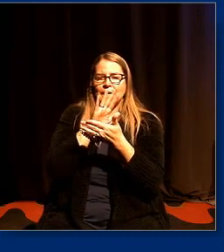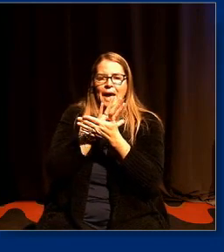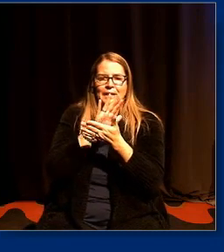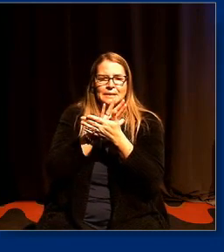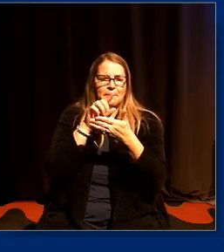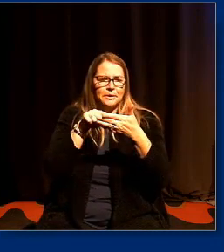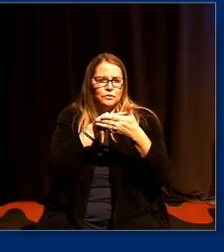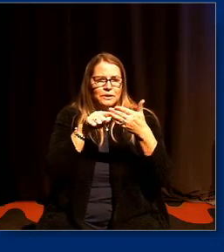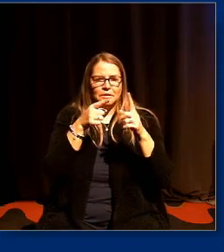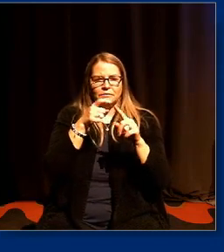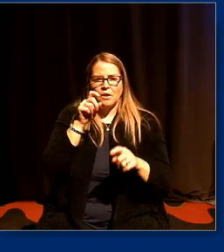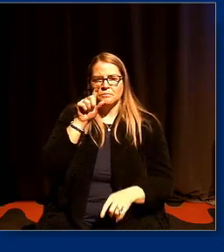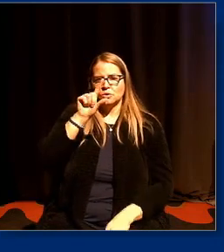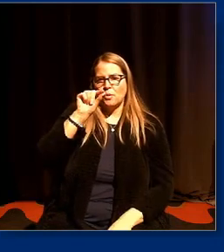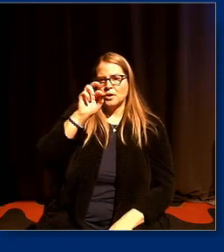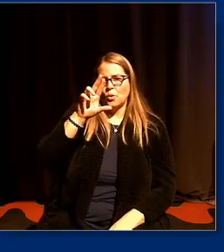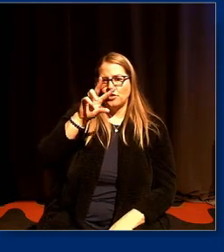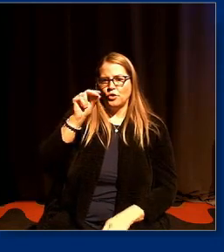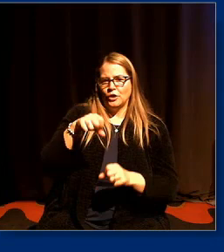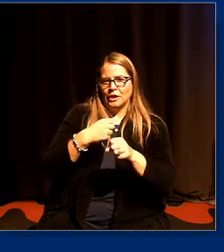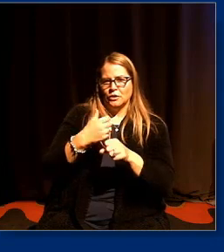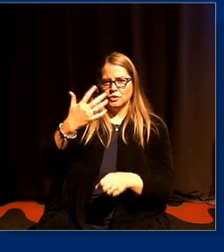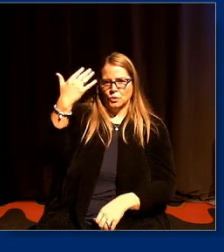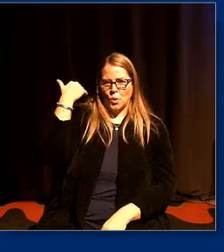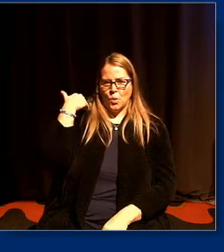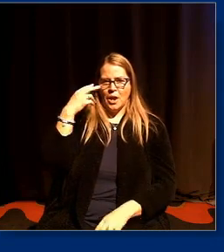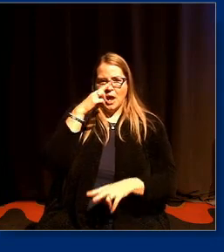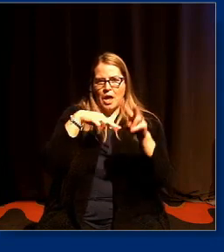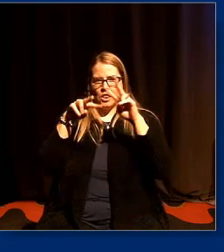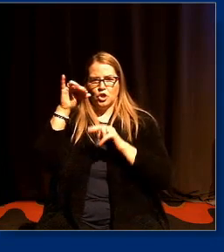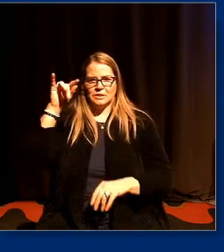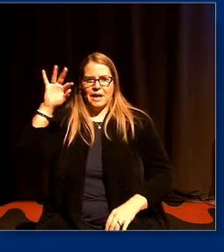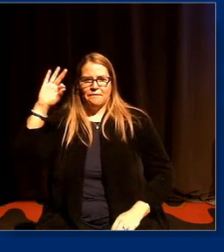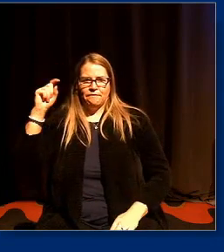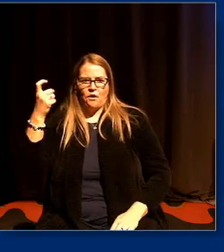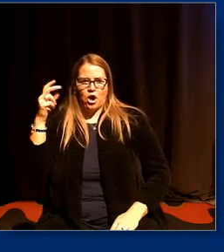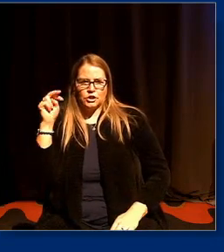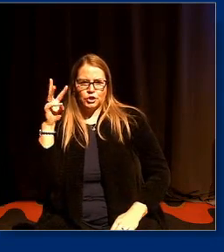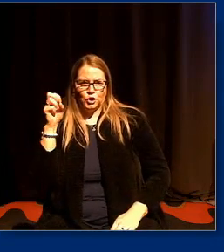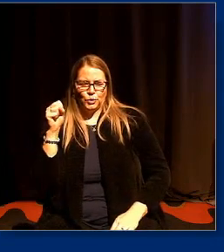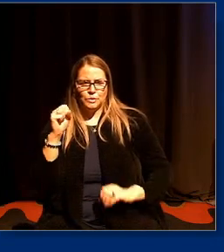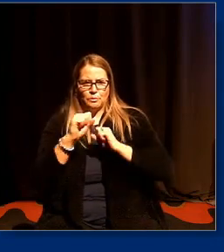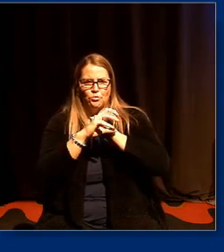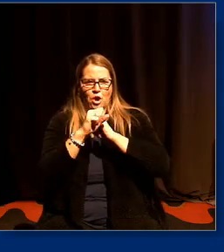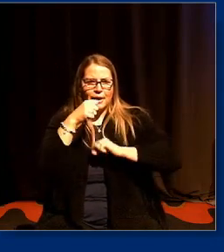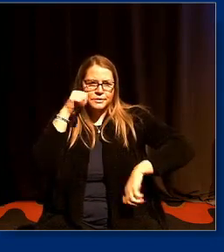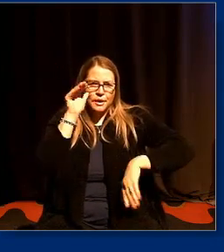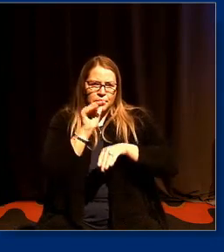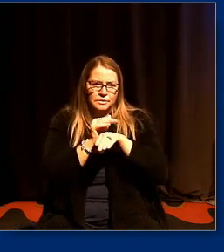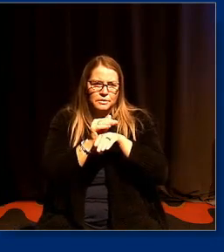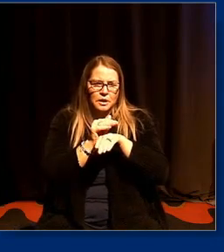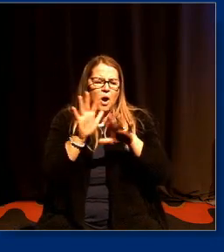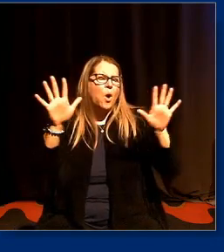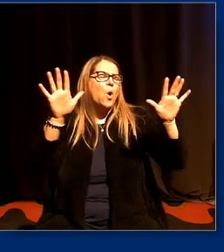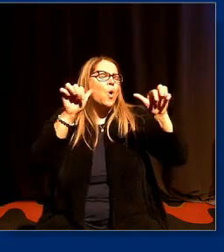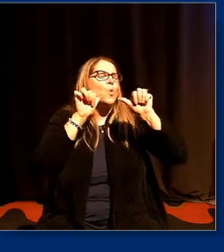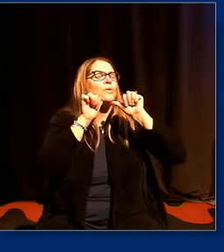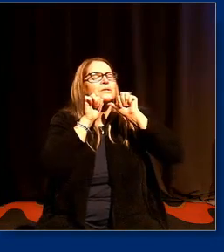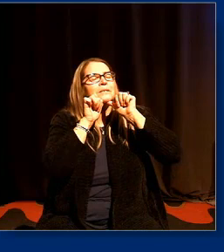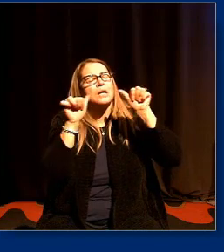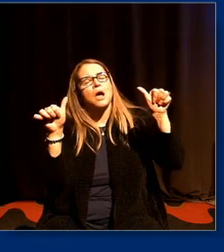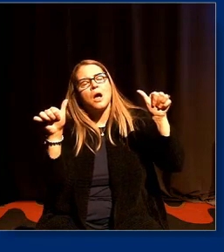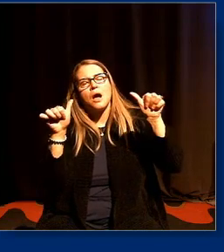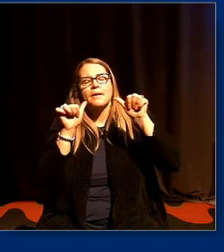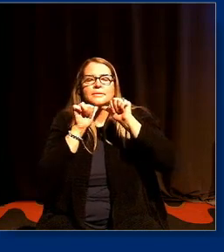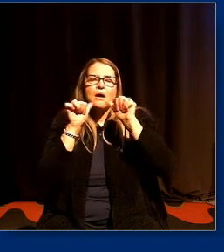from 20 30 years ago and look at a fox news broadcast last night and they're still saying well they deny all progress they